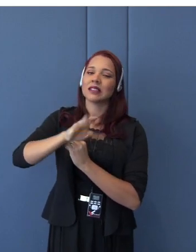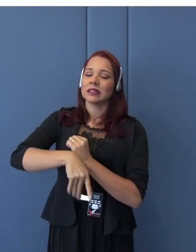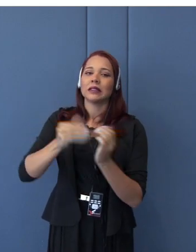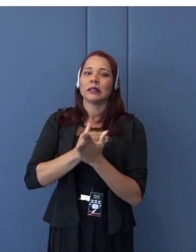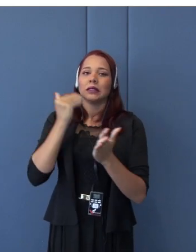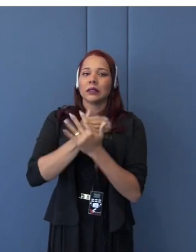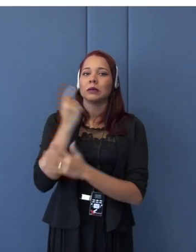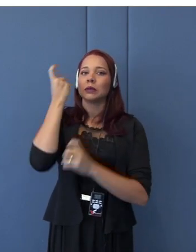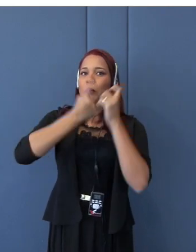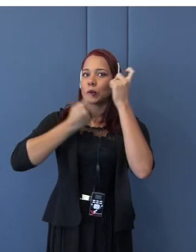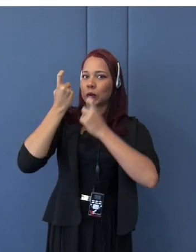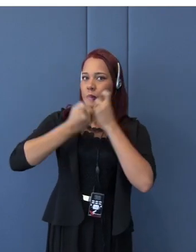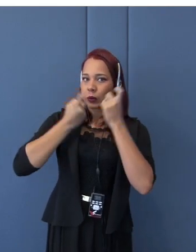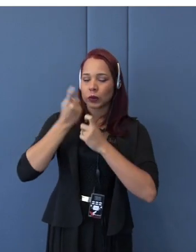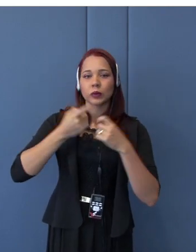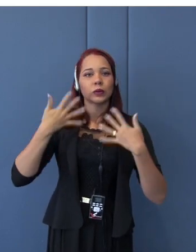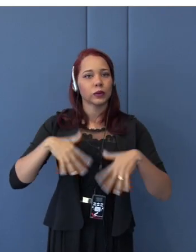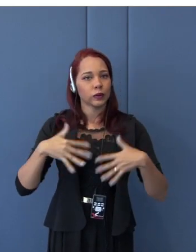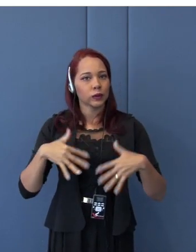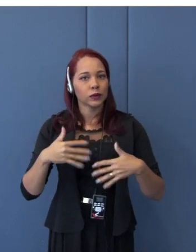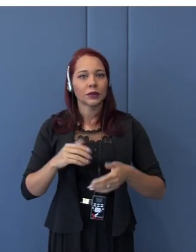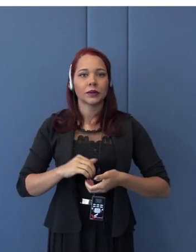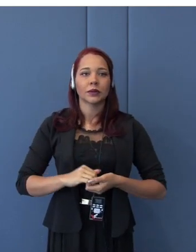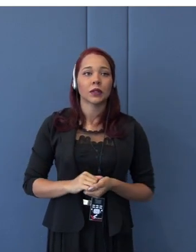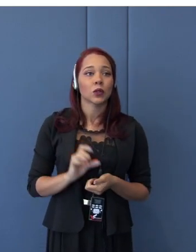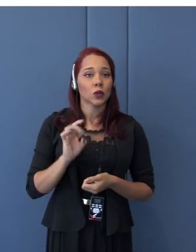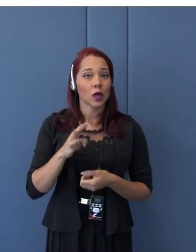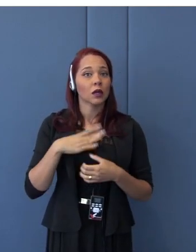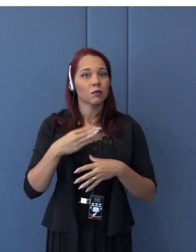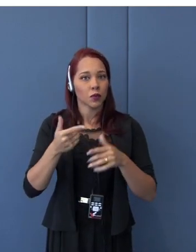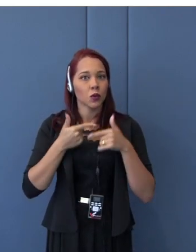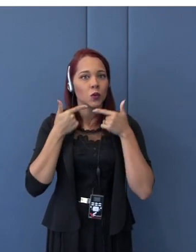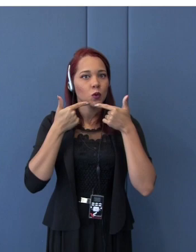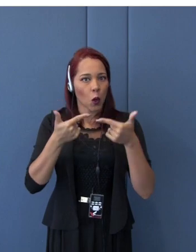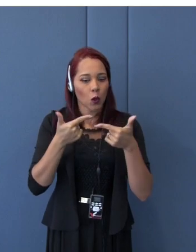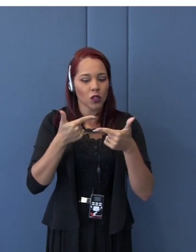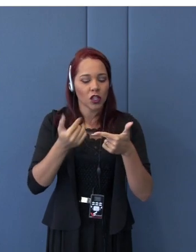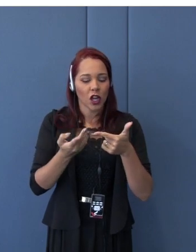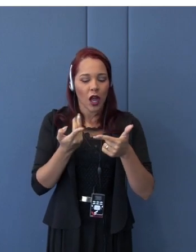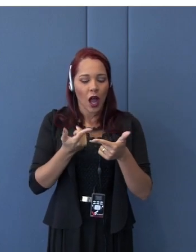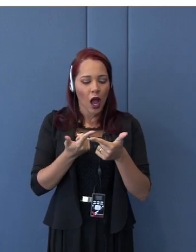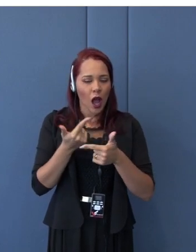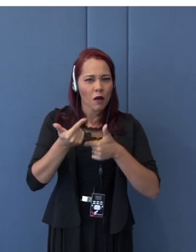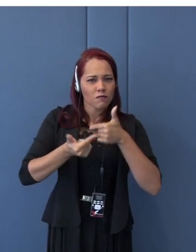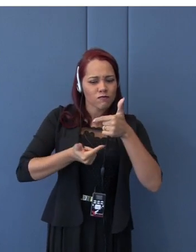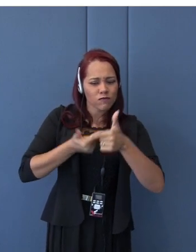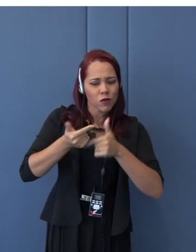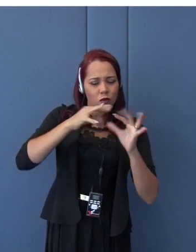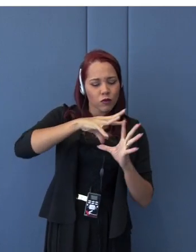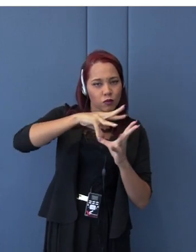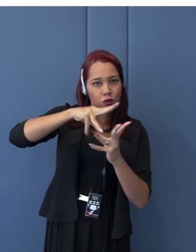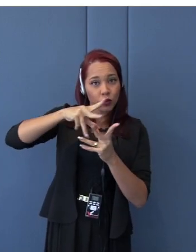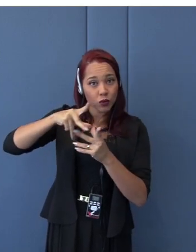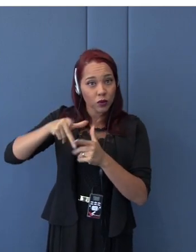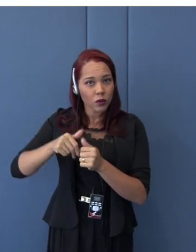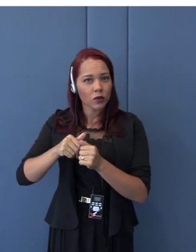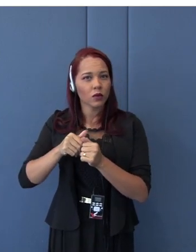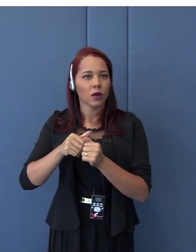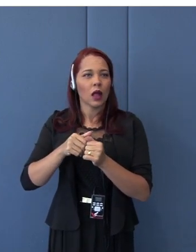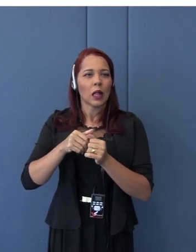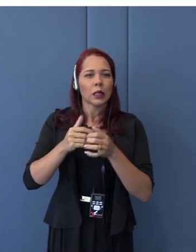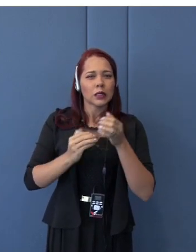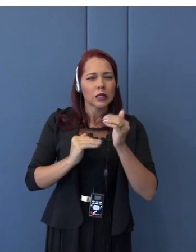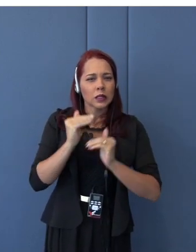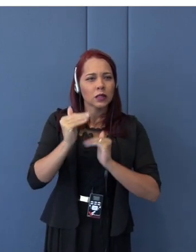of production networking has been developed to such a manner that this kind of